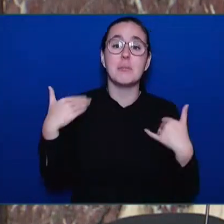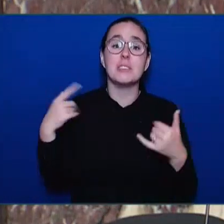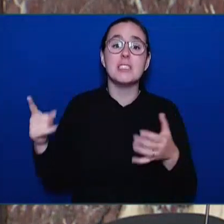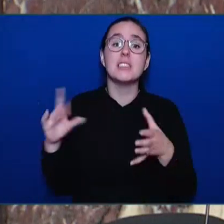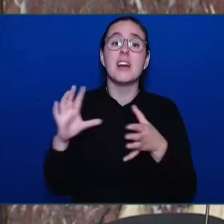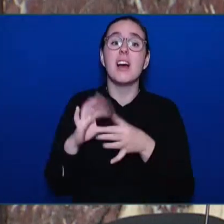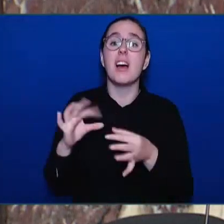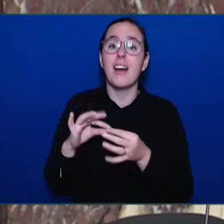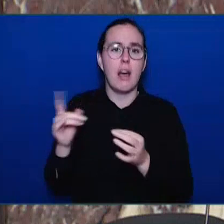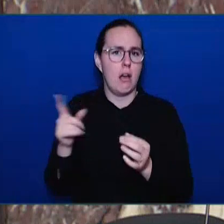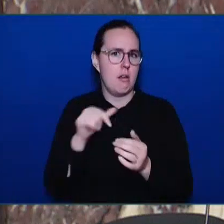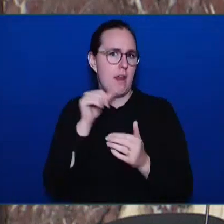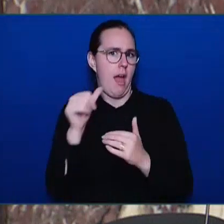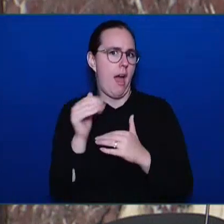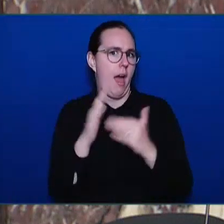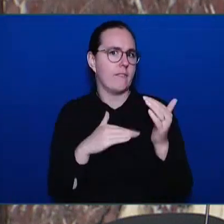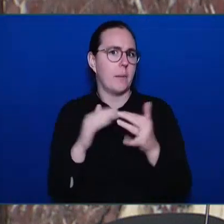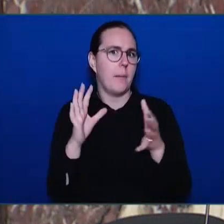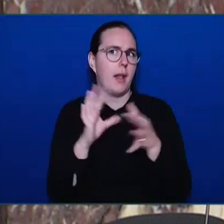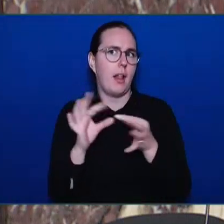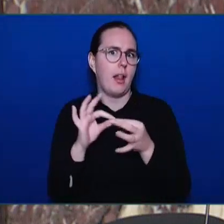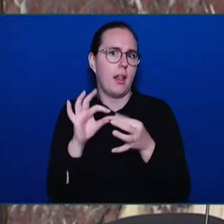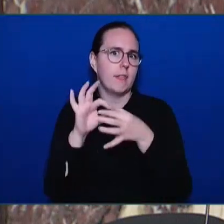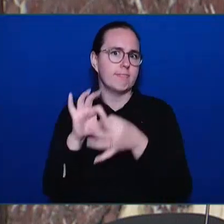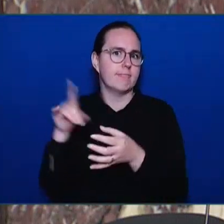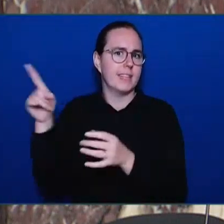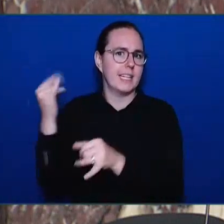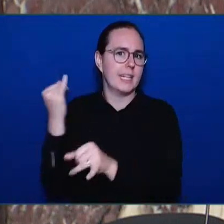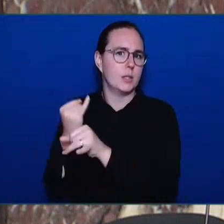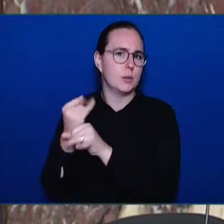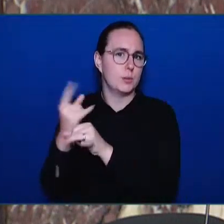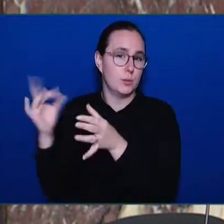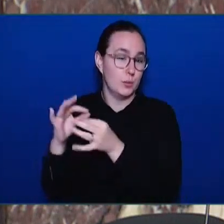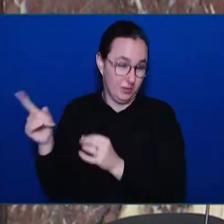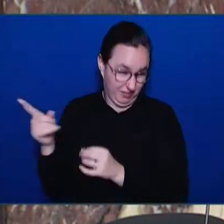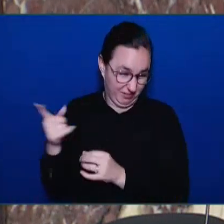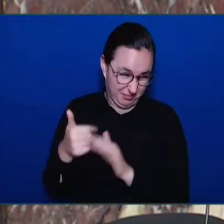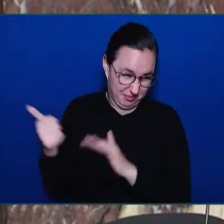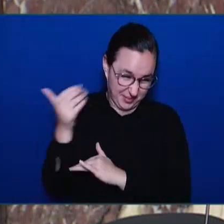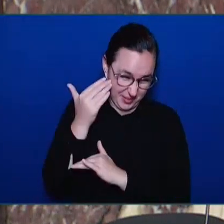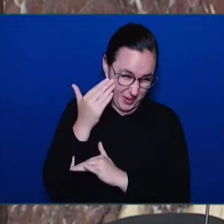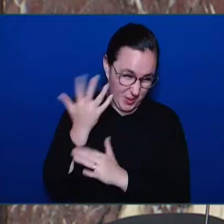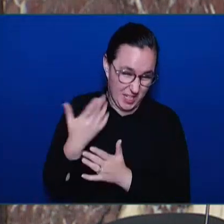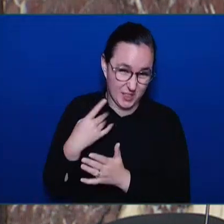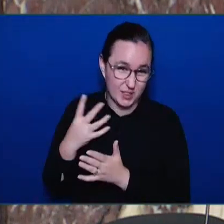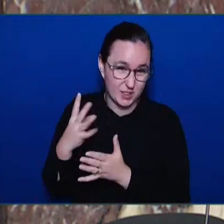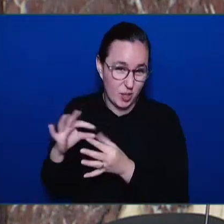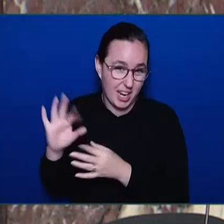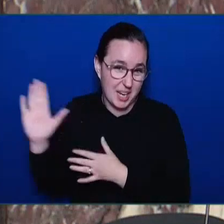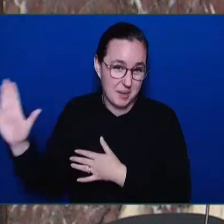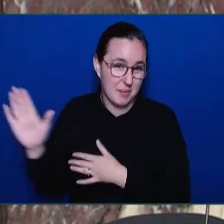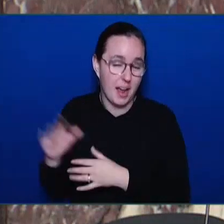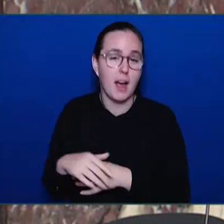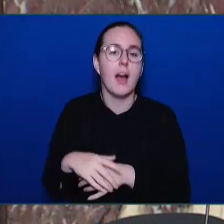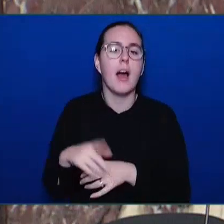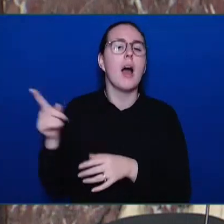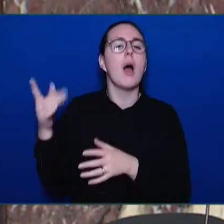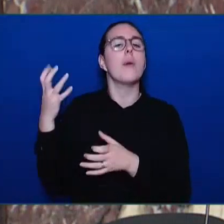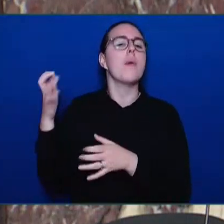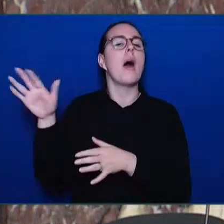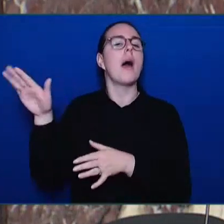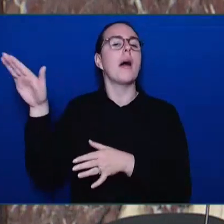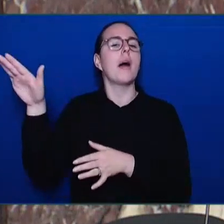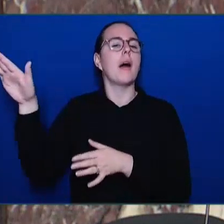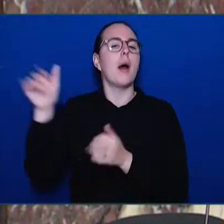comes to that organization, he only needs to consult with his top political advisor, Matt Smith. Smith's immediate past